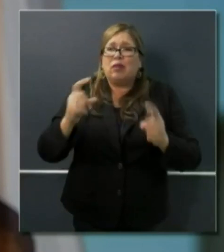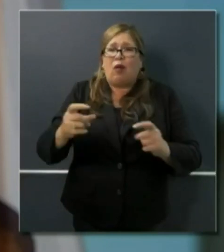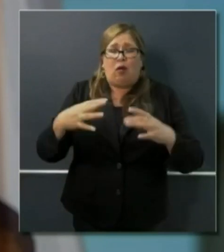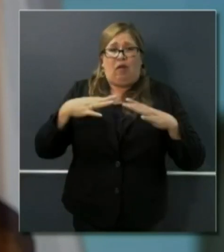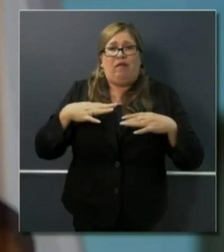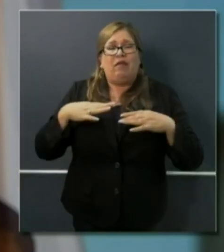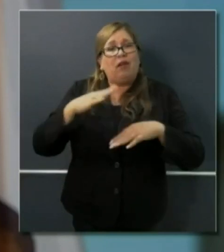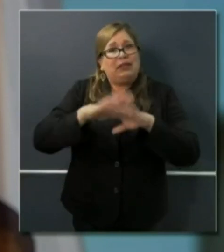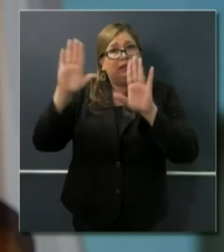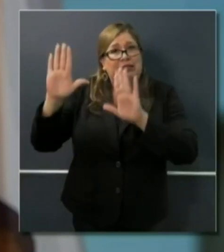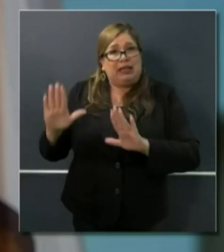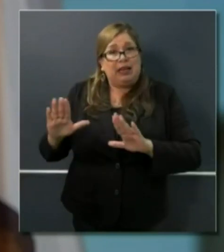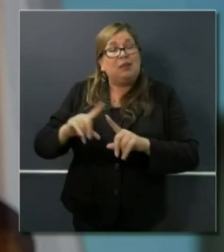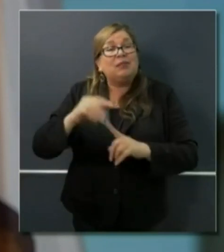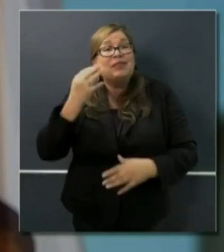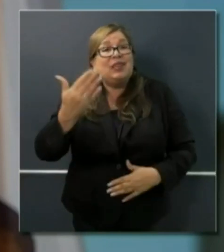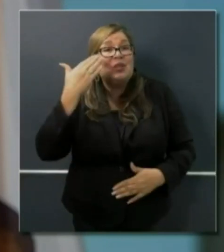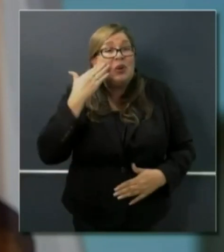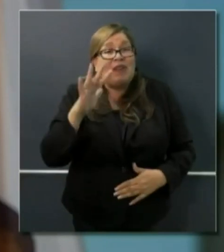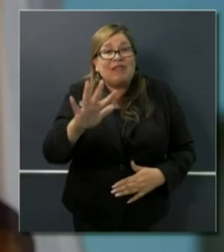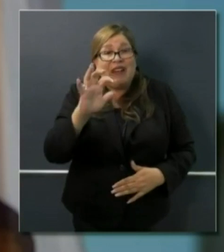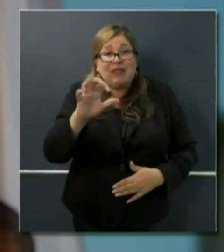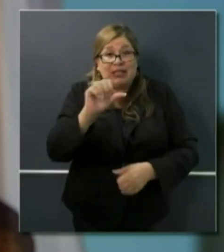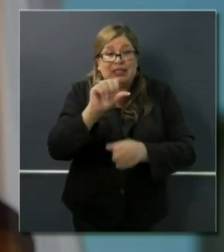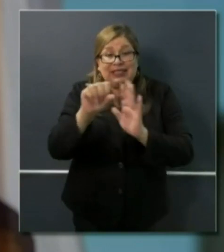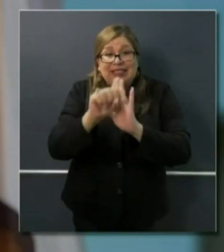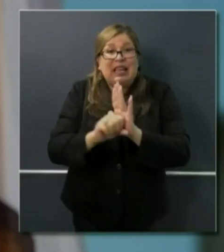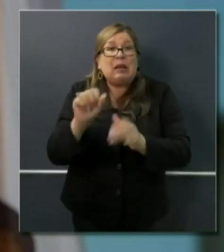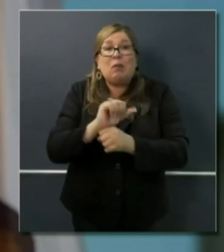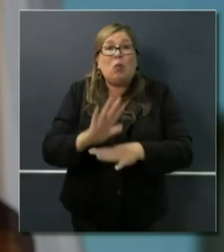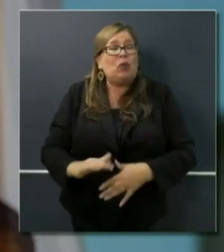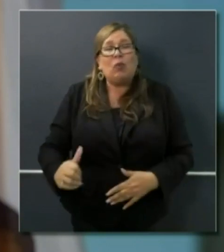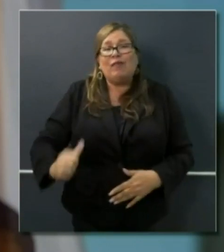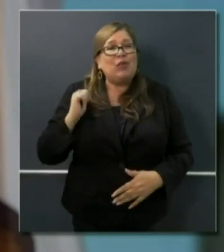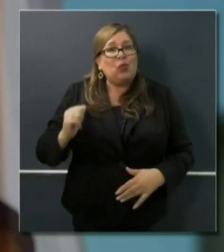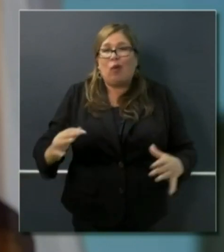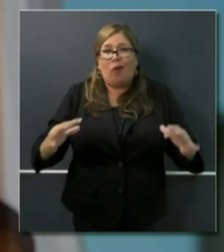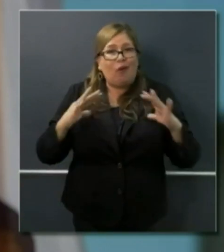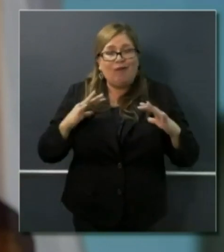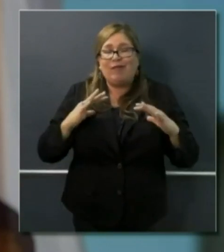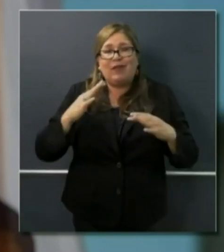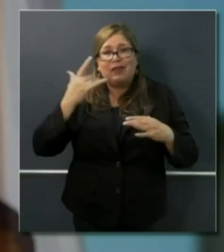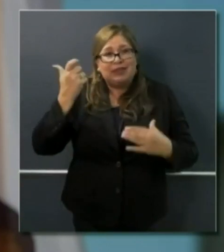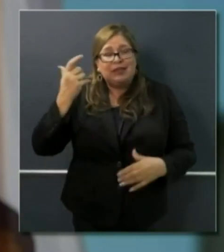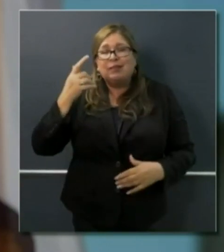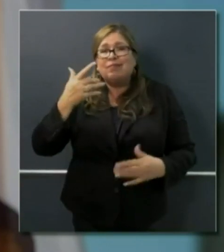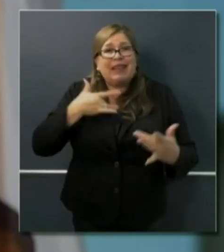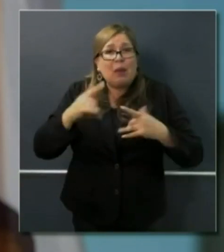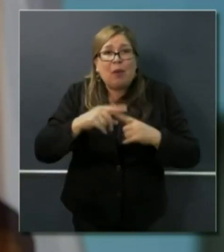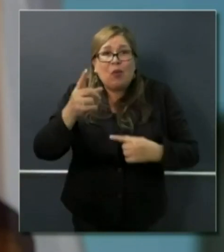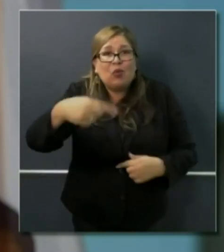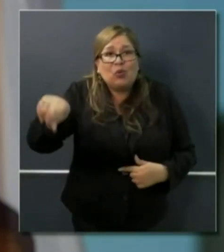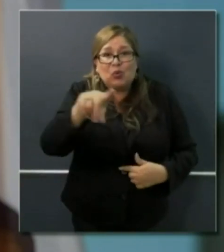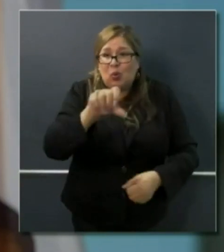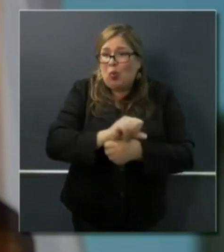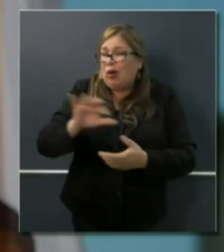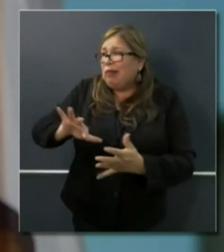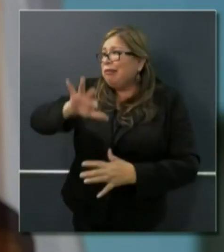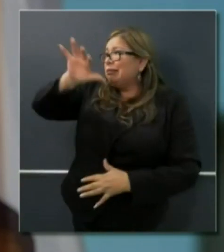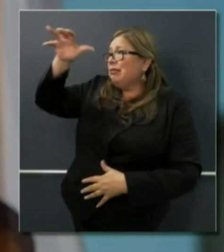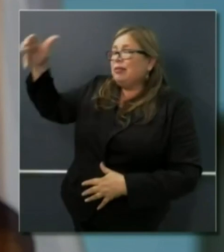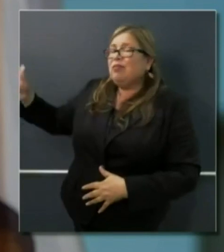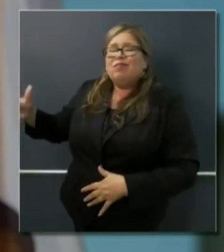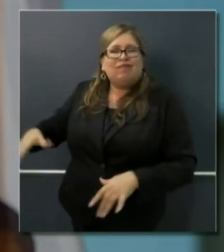500 of those state employees refused that time off because they cared more about you than they did themselves.